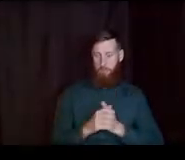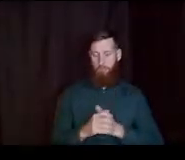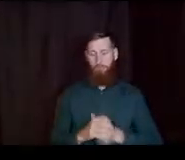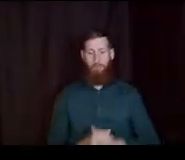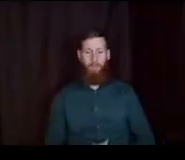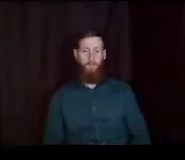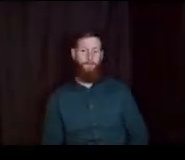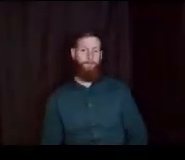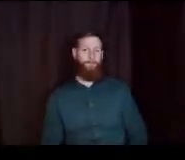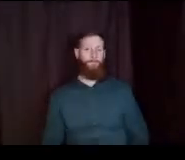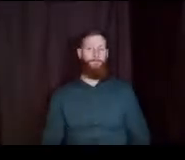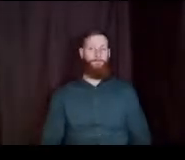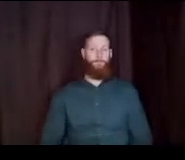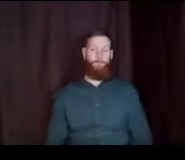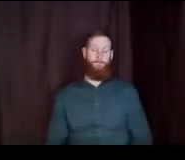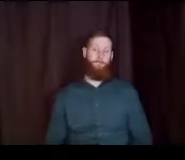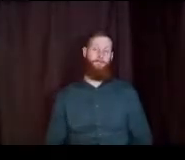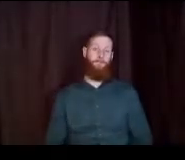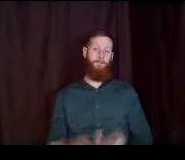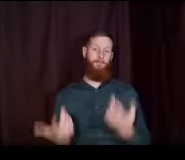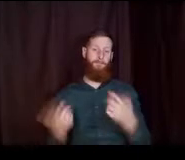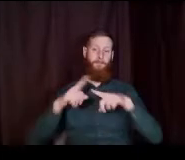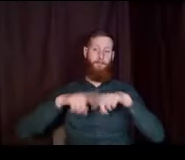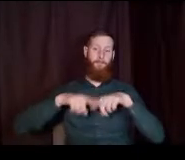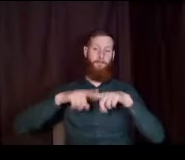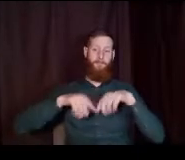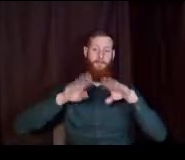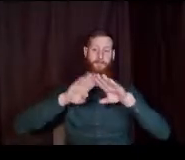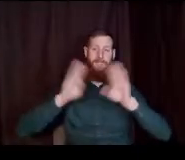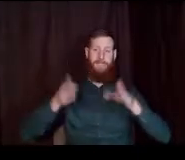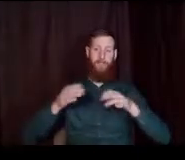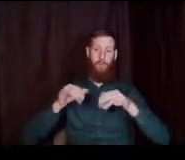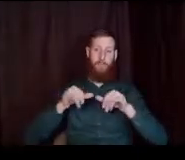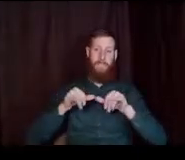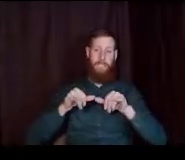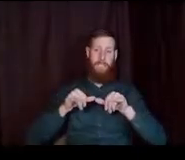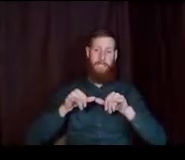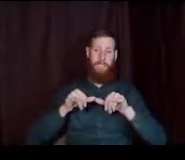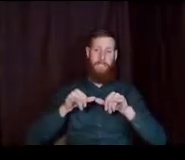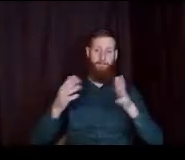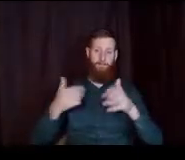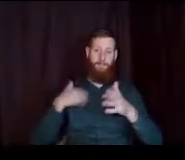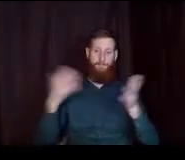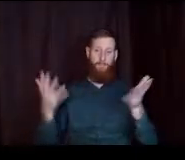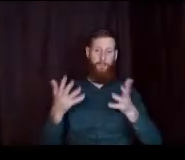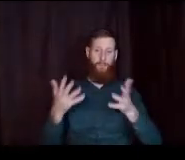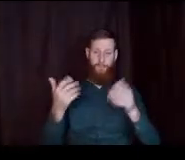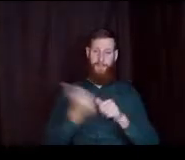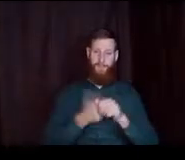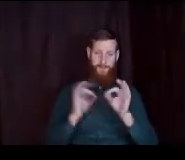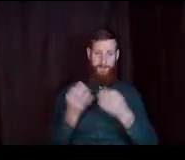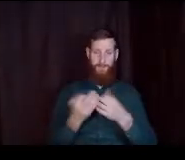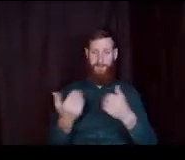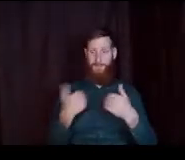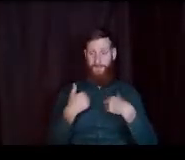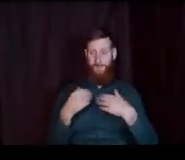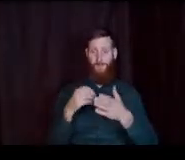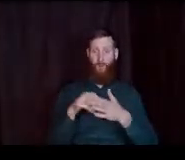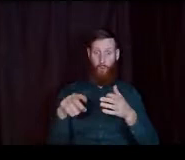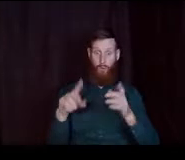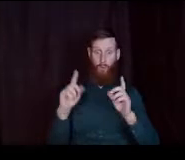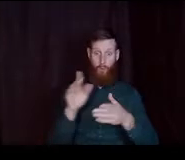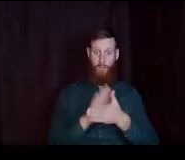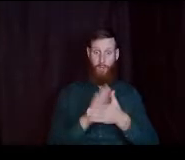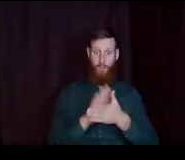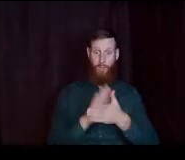everybody know. It depends on your household size. And so I encourage every family. that has a student going to college next